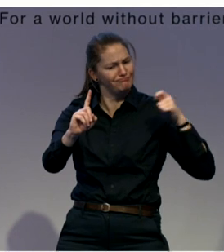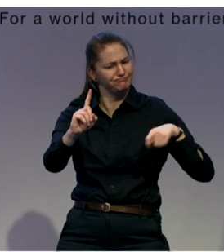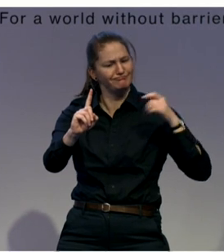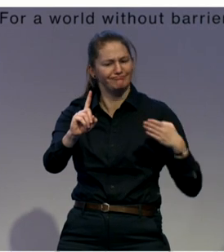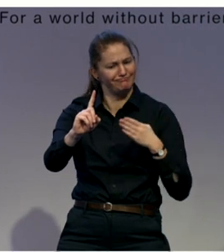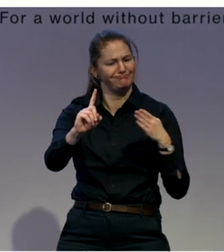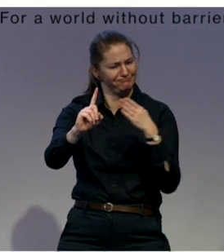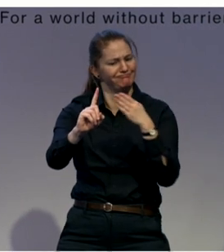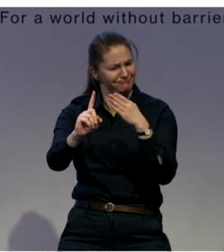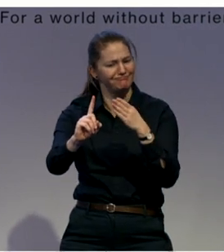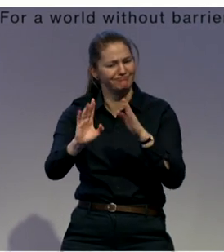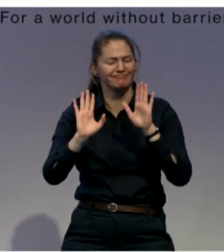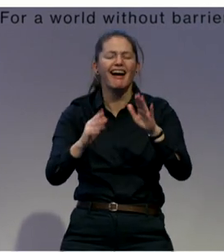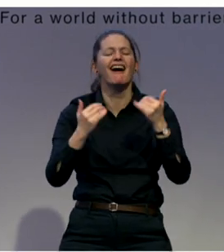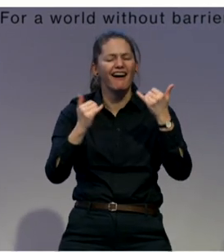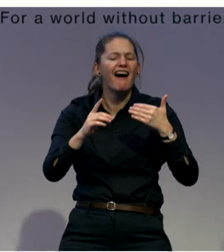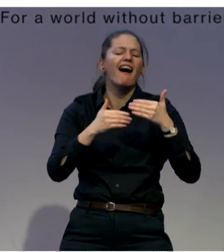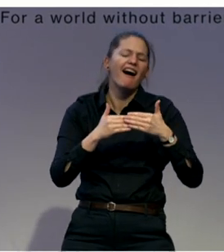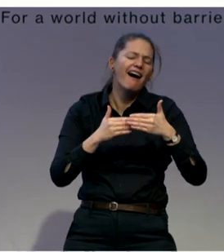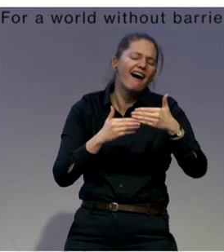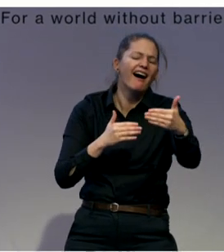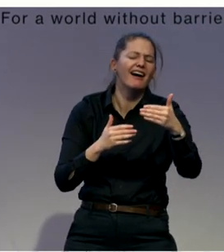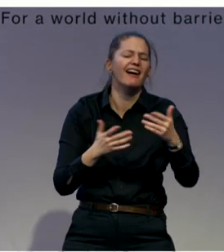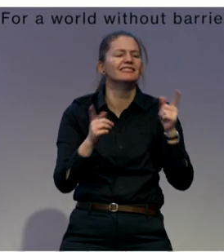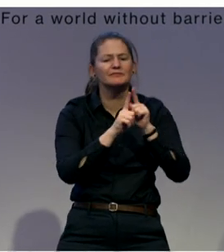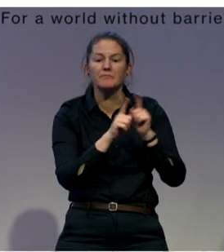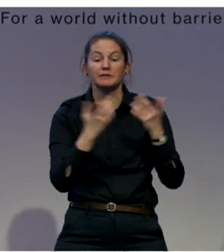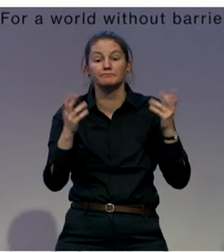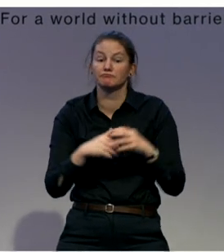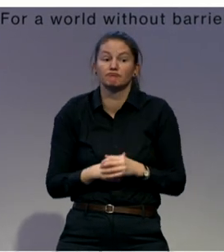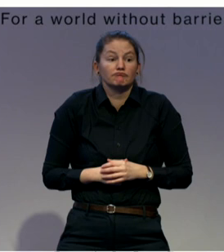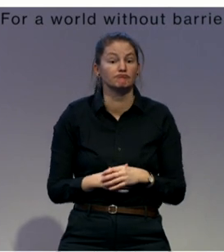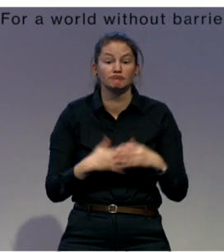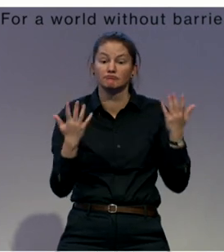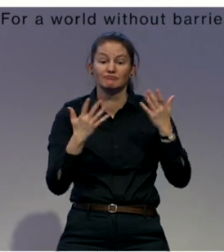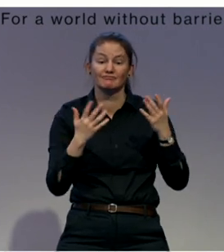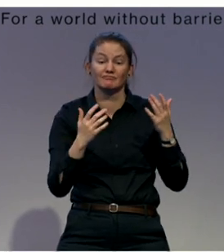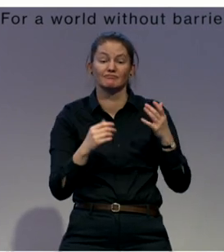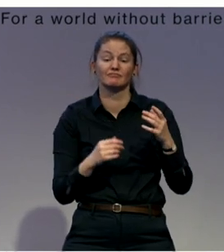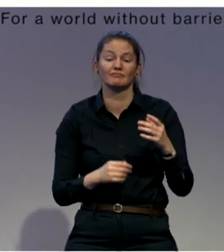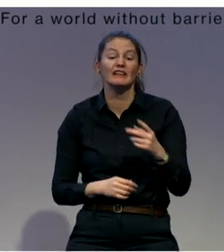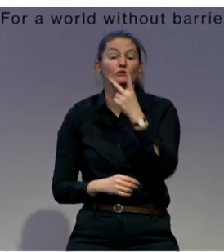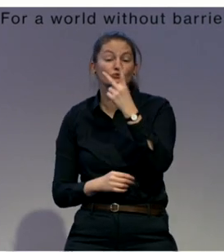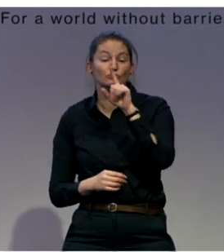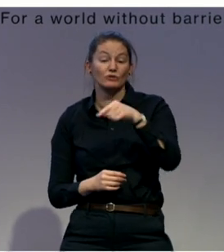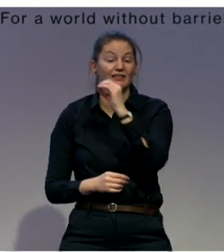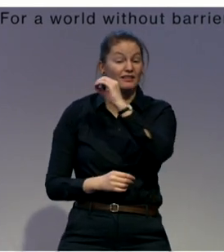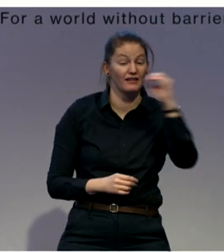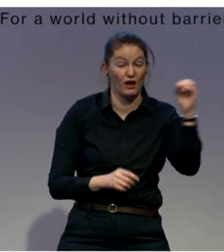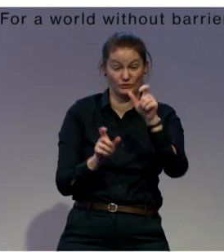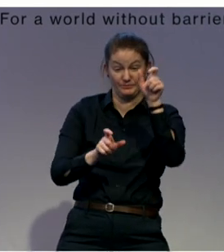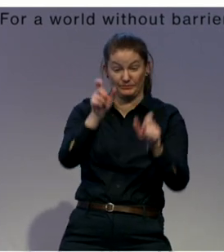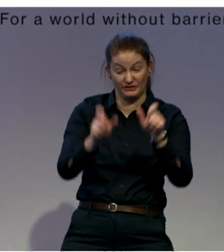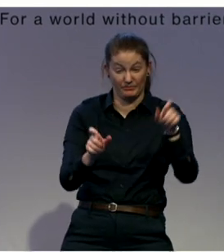living now about 2,000 people with intellectual and psychosocial disabilities.